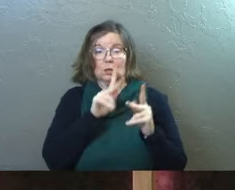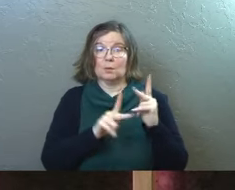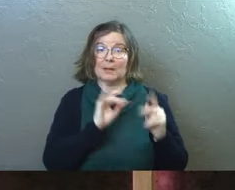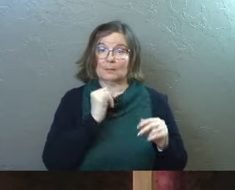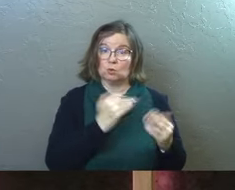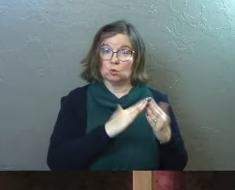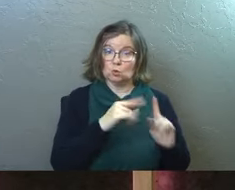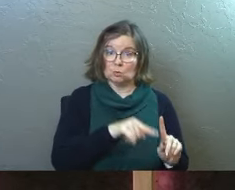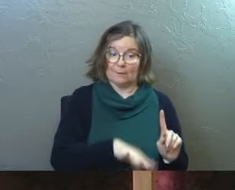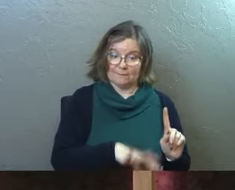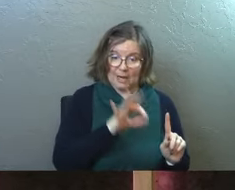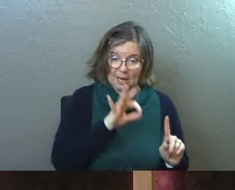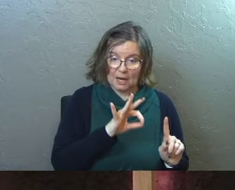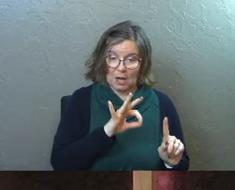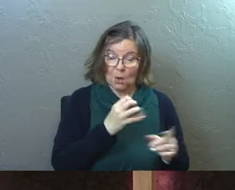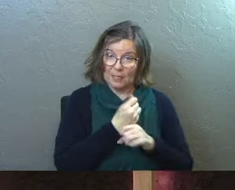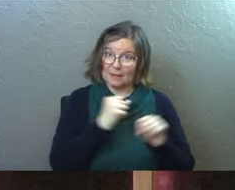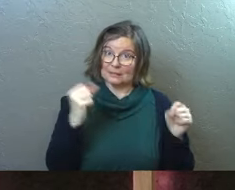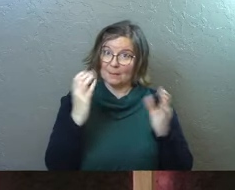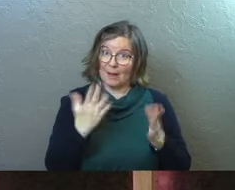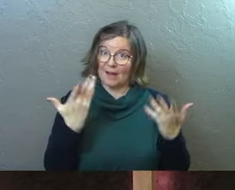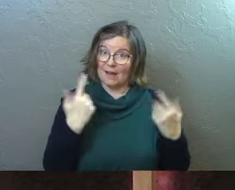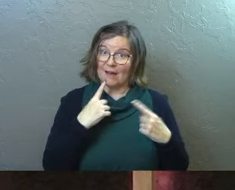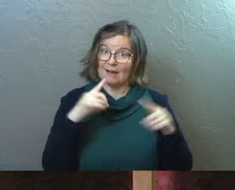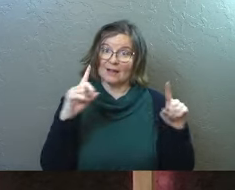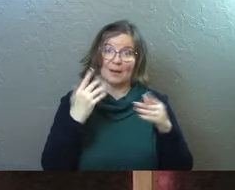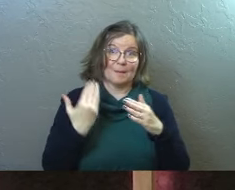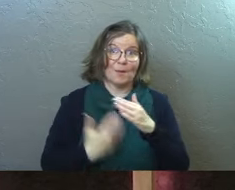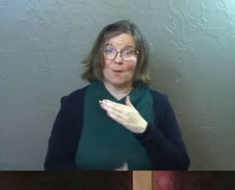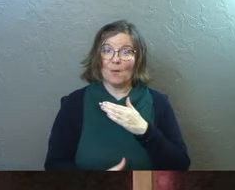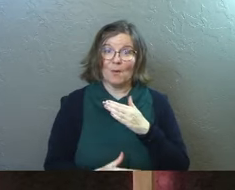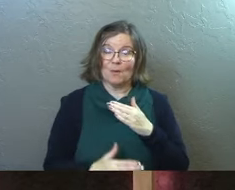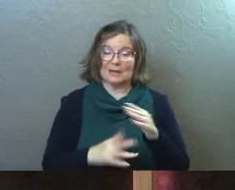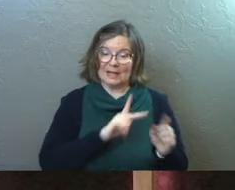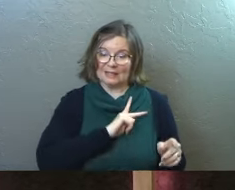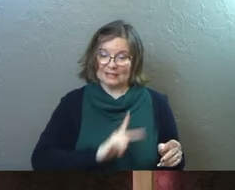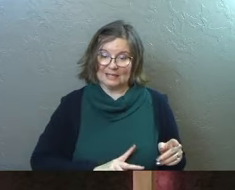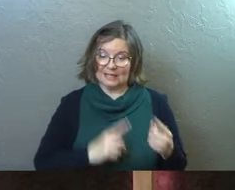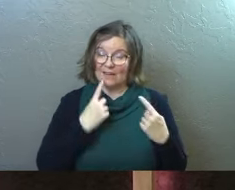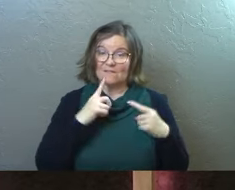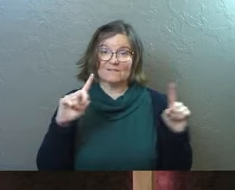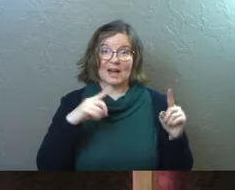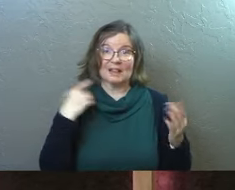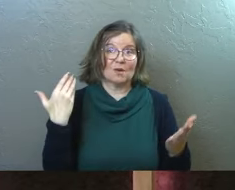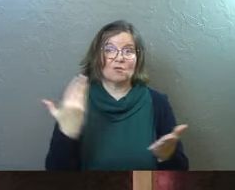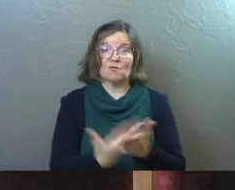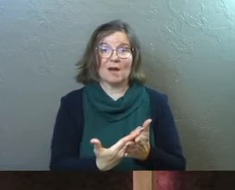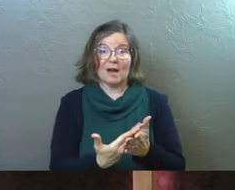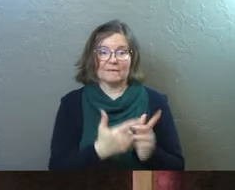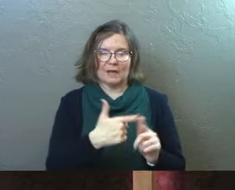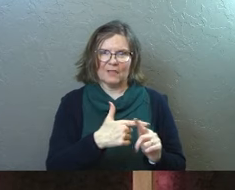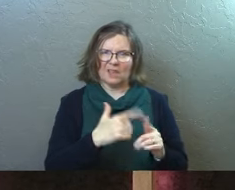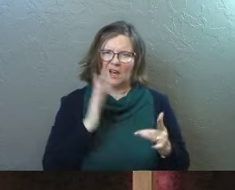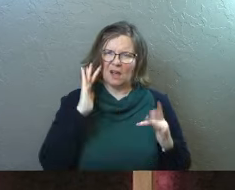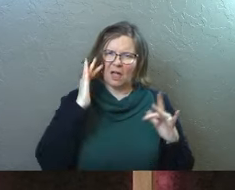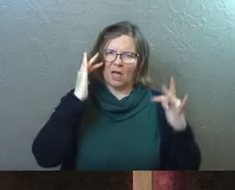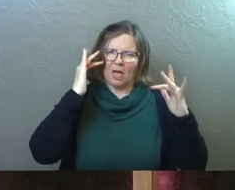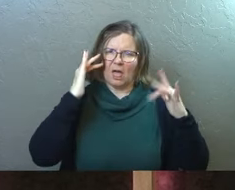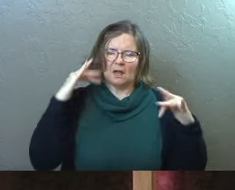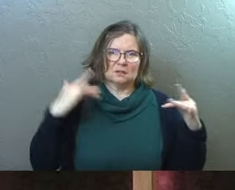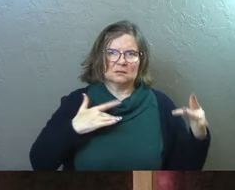people in Jerusalem find out that the Messiah is born and that the baby is born and that the King is finally here and they're tarasso.